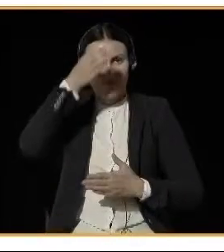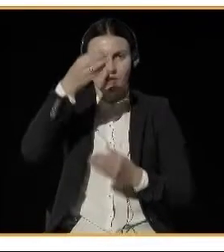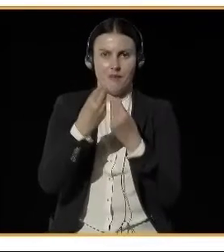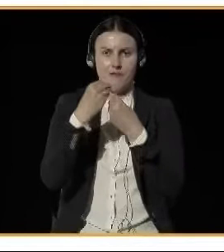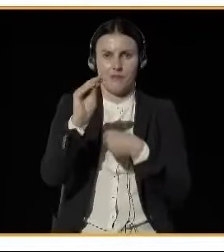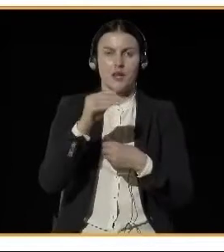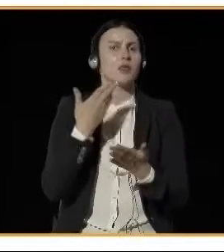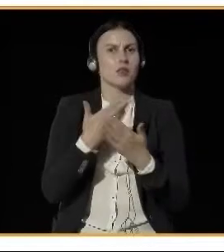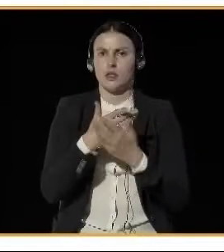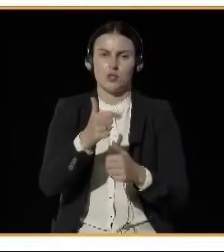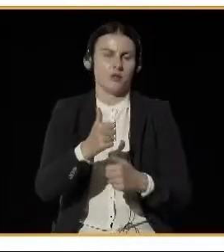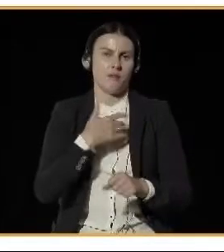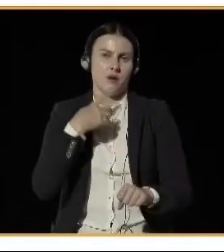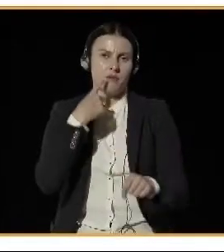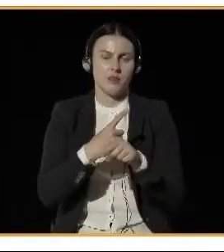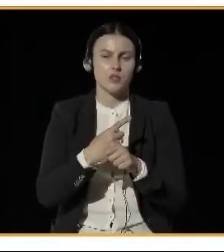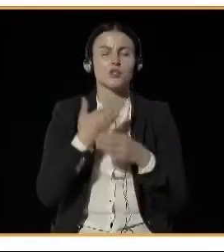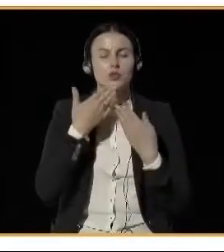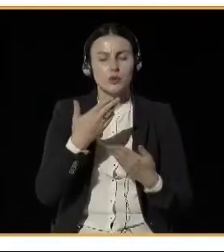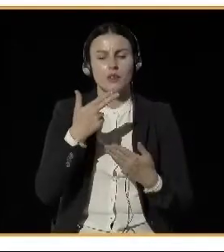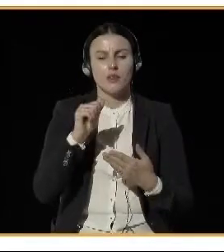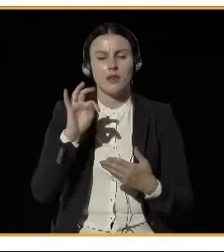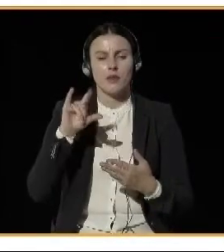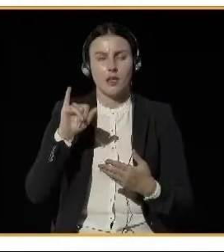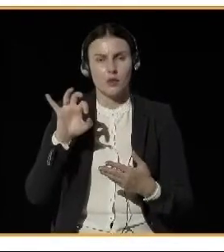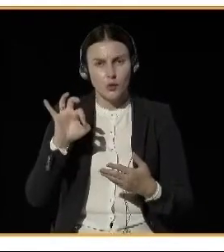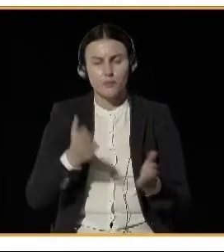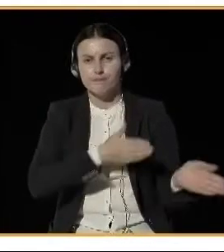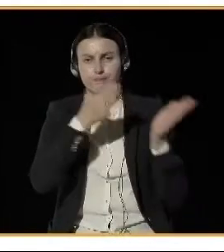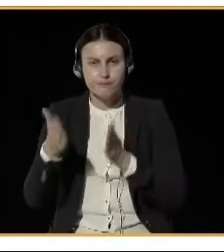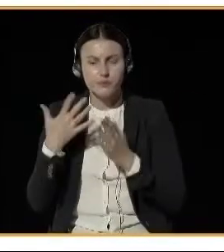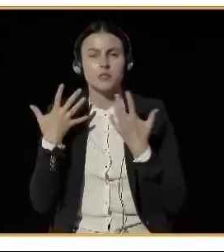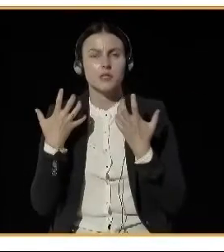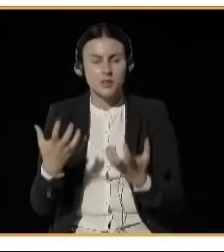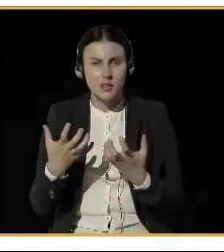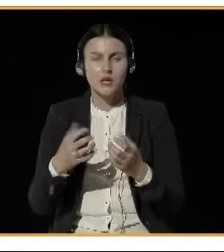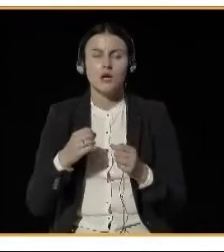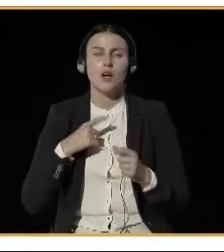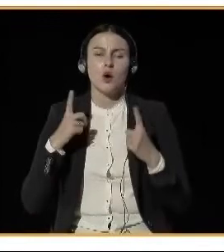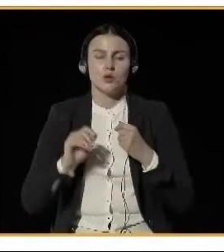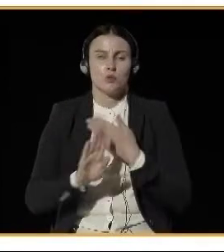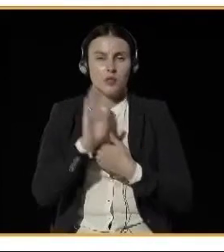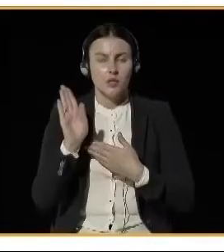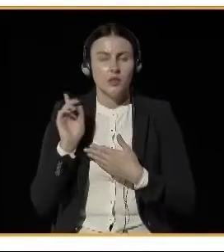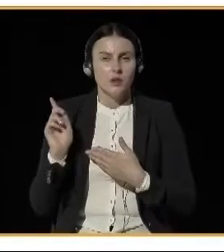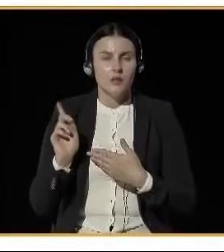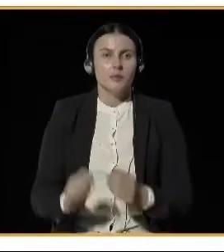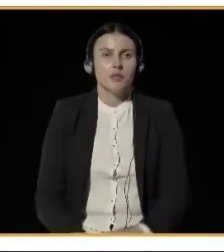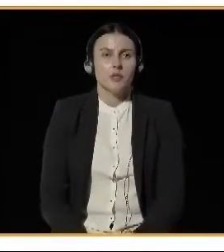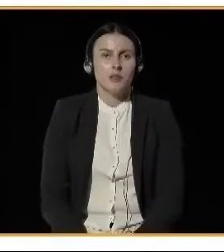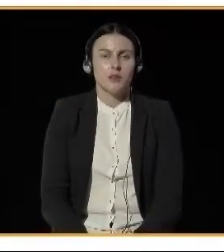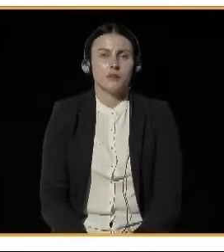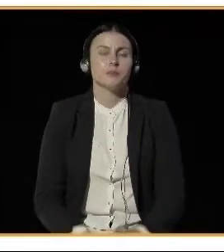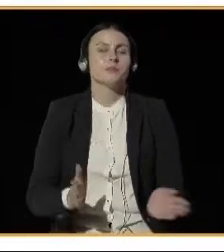Thank you, Natalia. Now I would like to introduce also all the experts from our panel to share